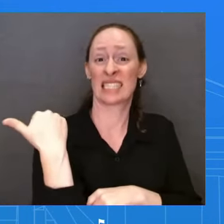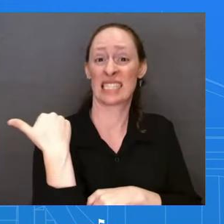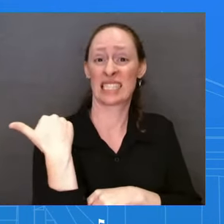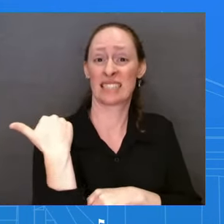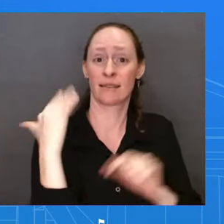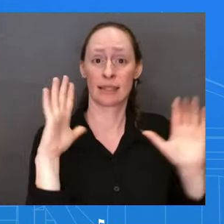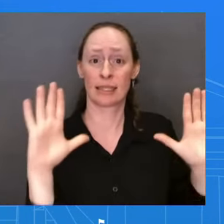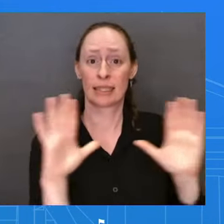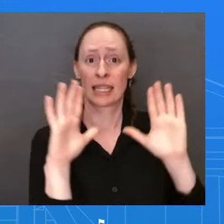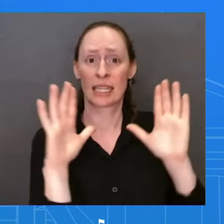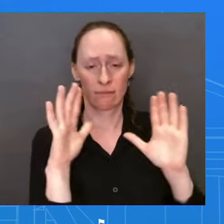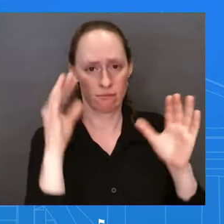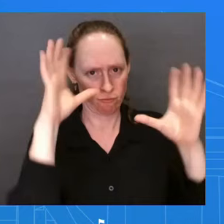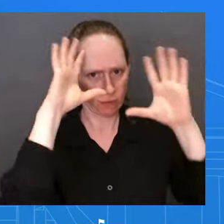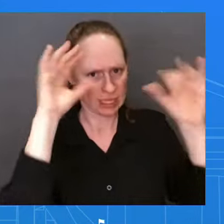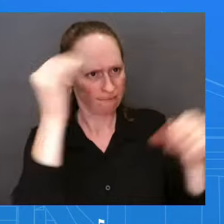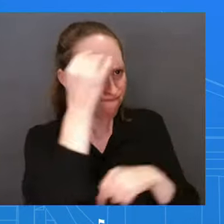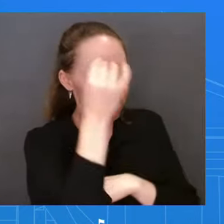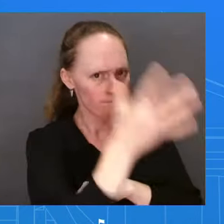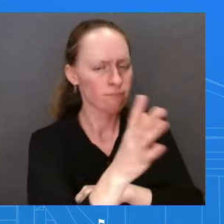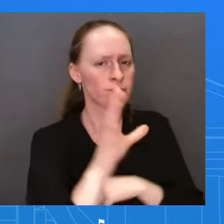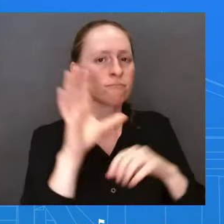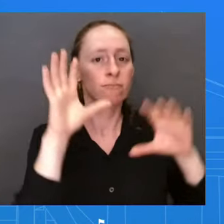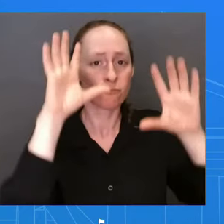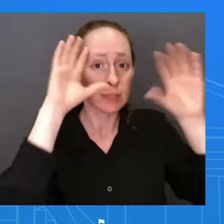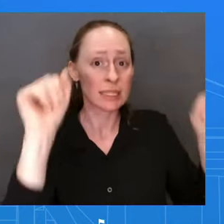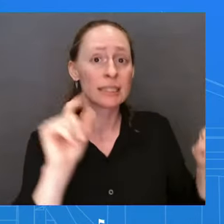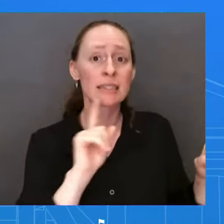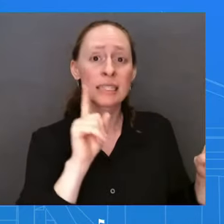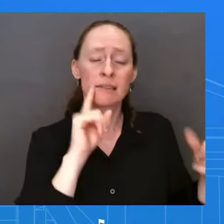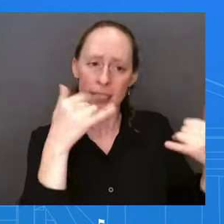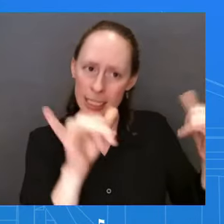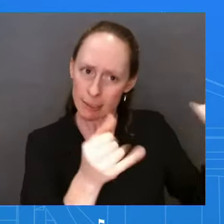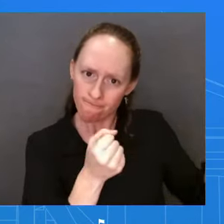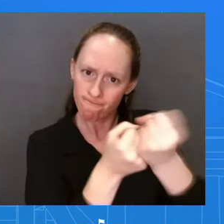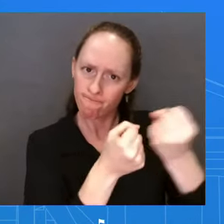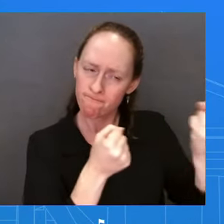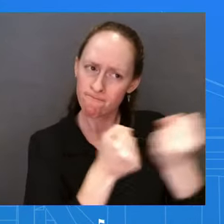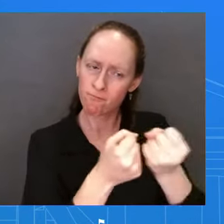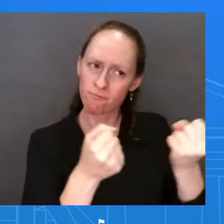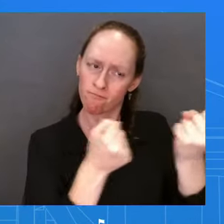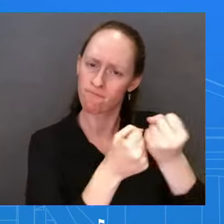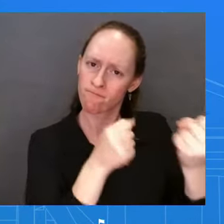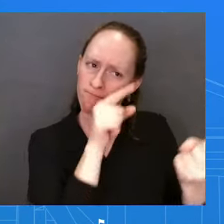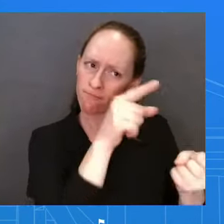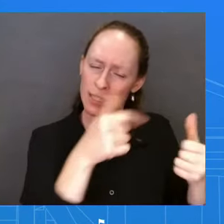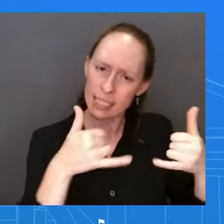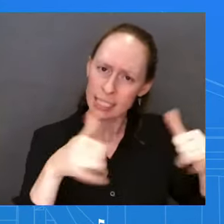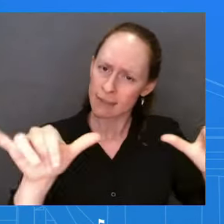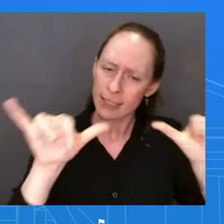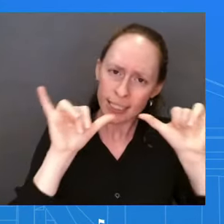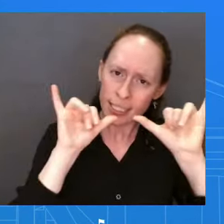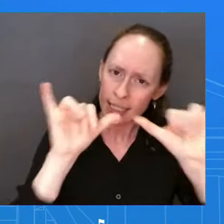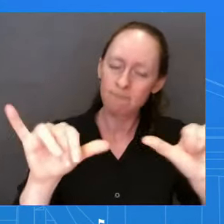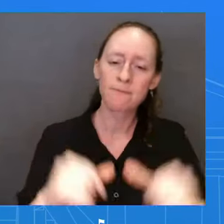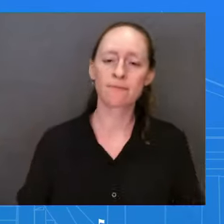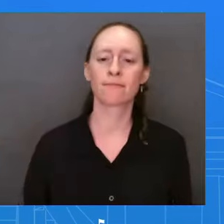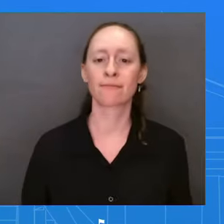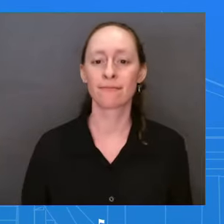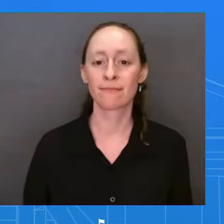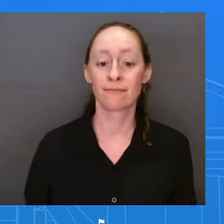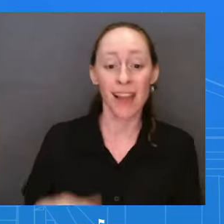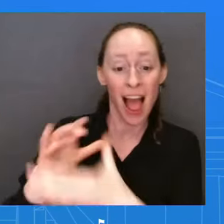from Russian aggression. Sangmin. Congratulations on your first time in the briefing room yesterday. So, two questions.